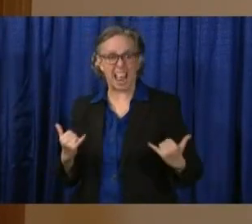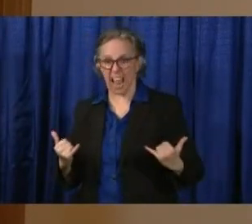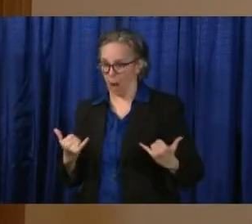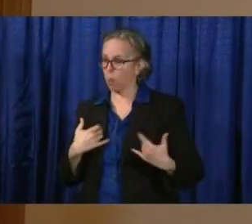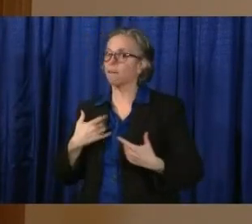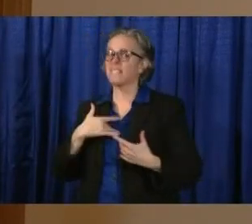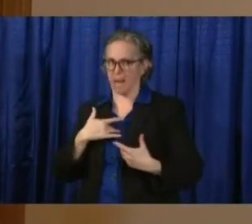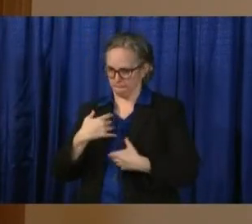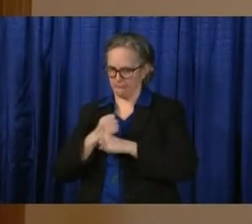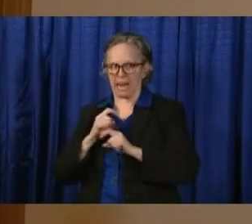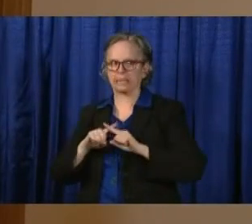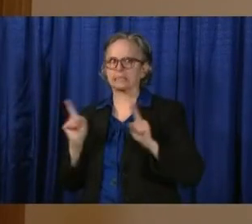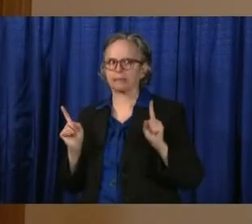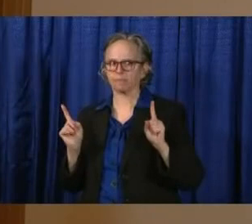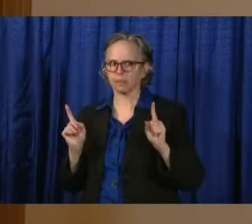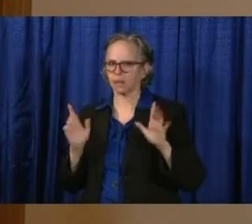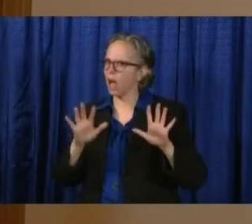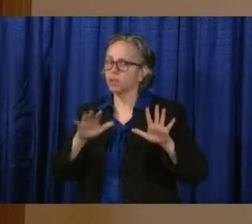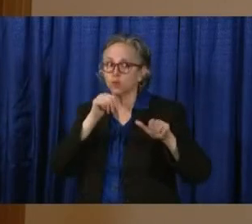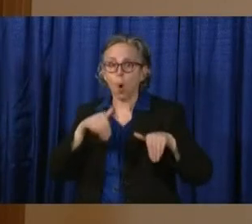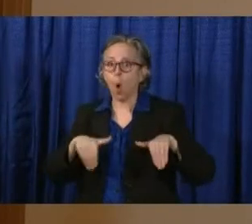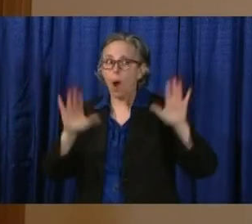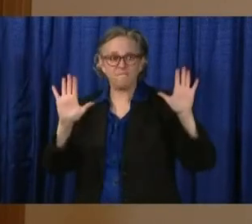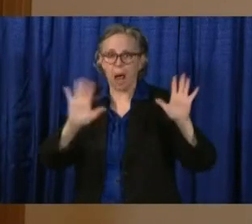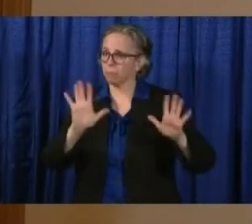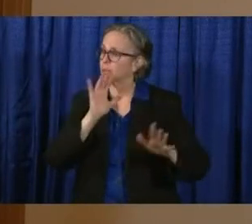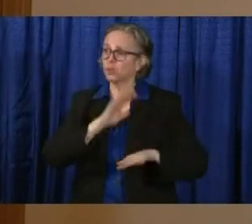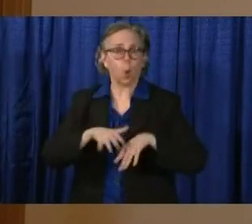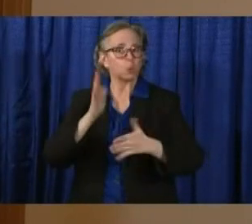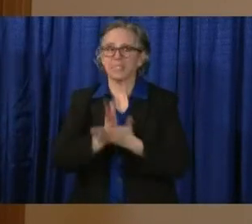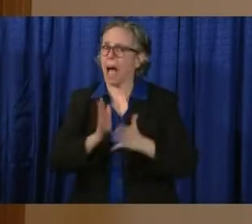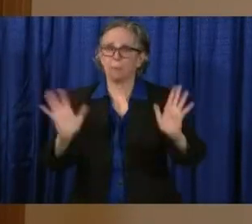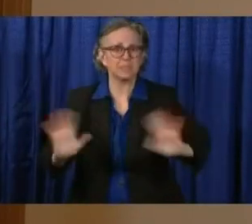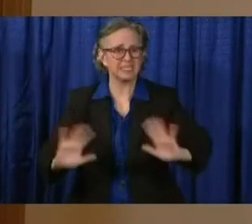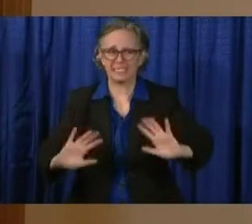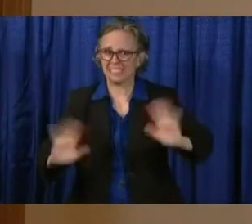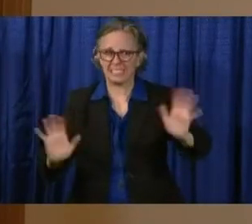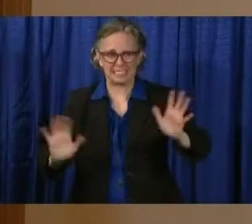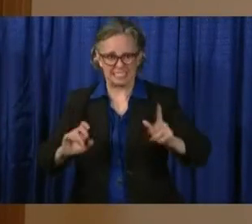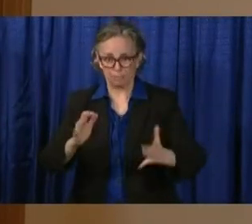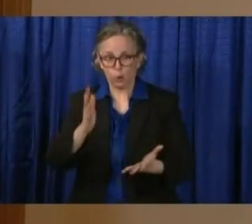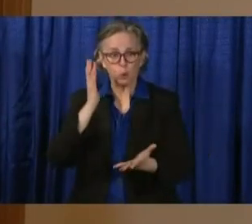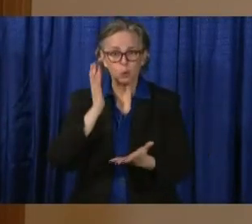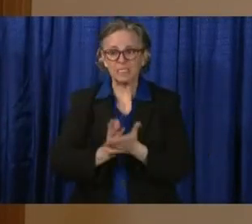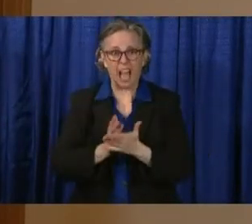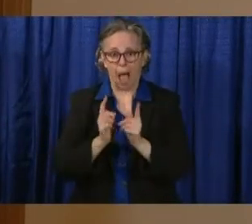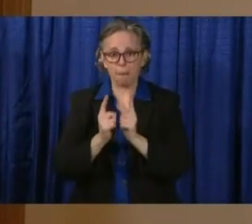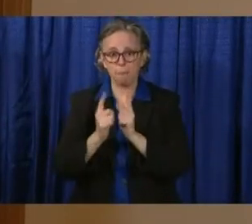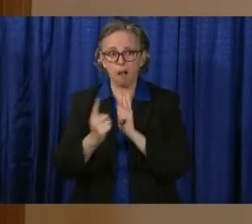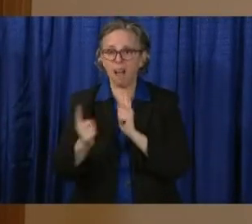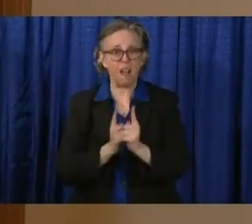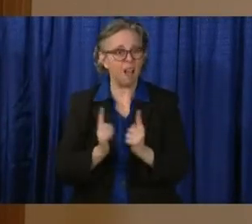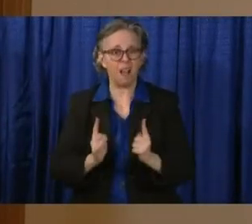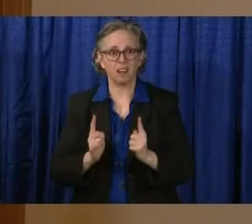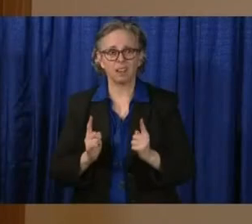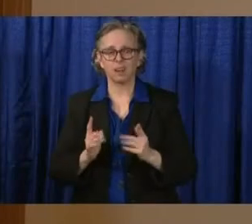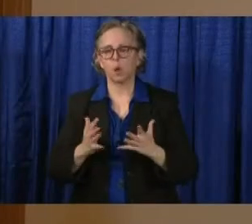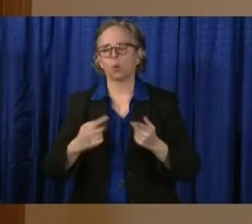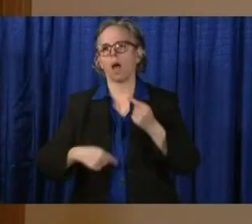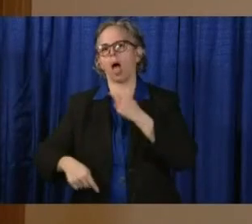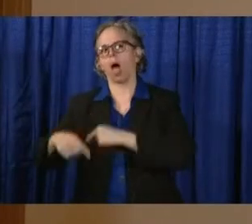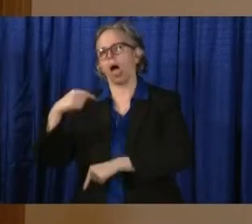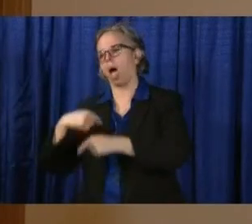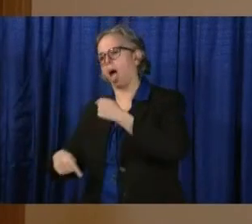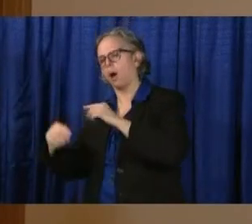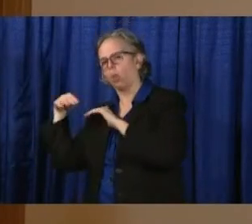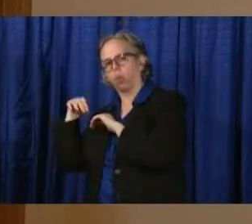The second we let up, it unravels. And we will need tremendously more hospital capacity. So we